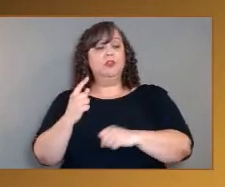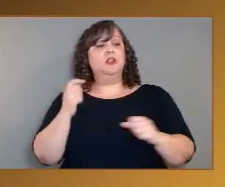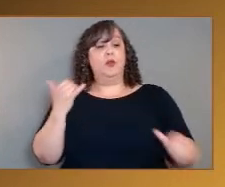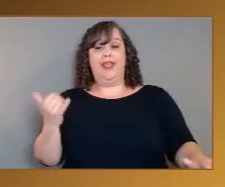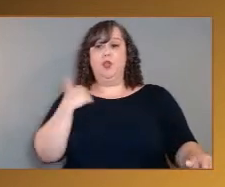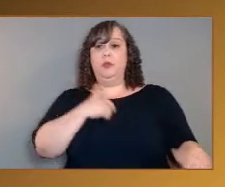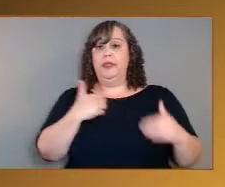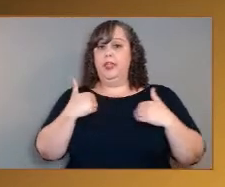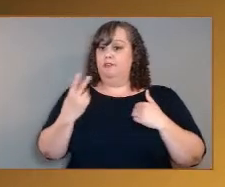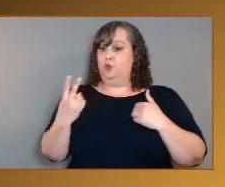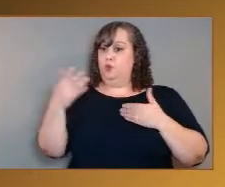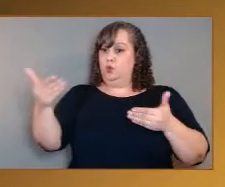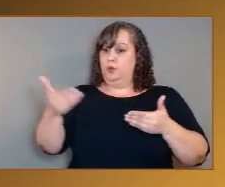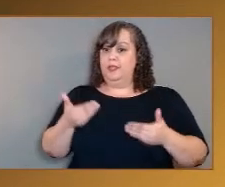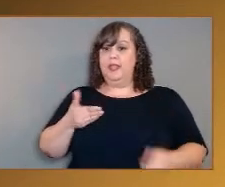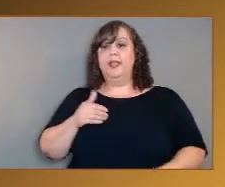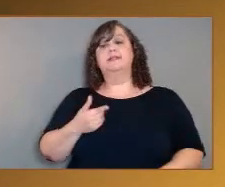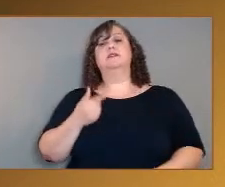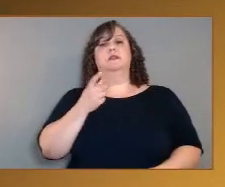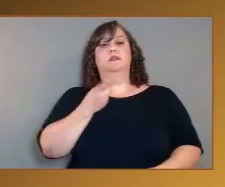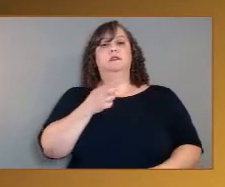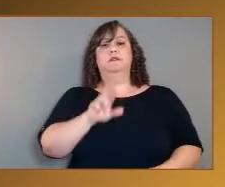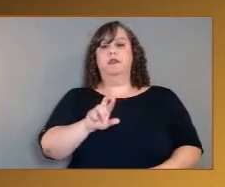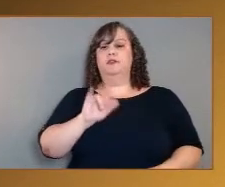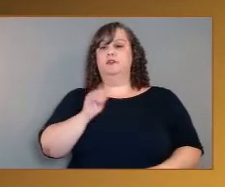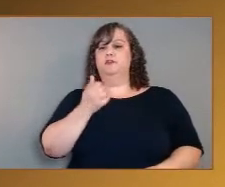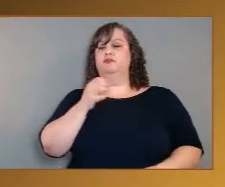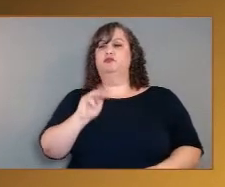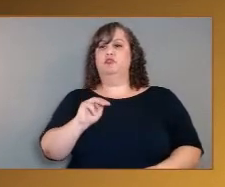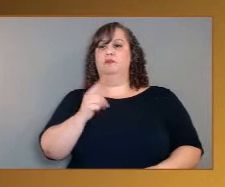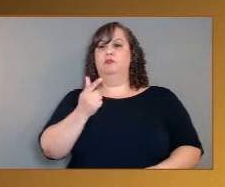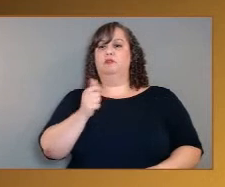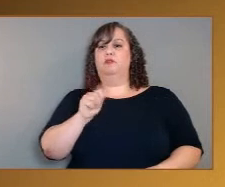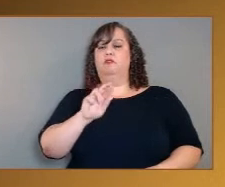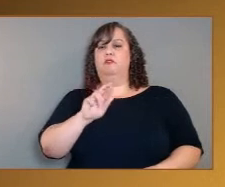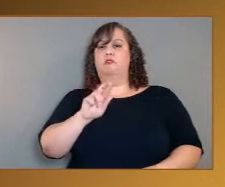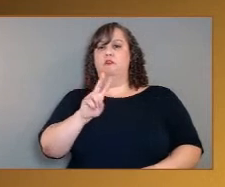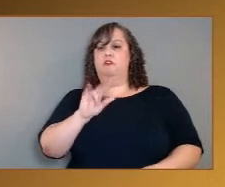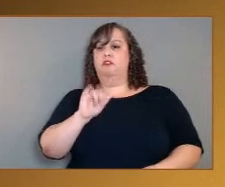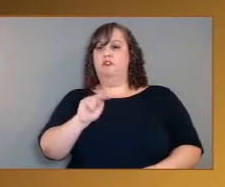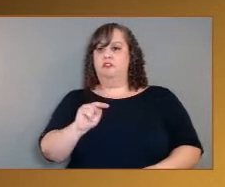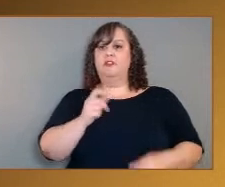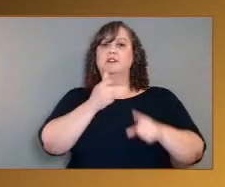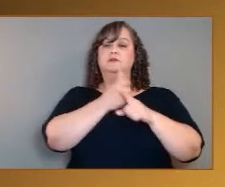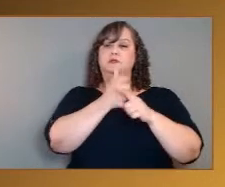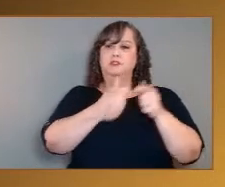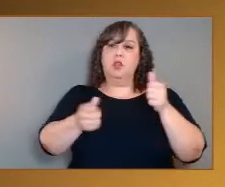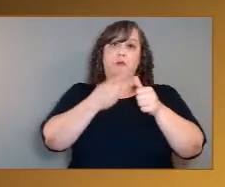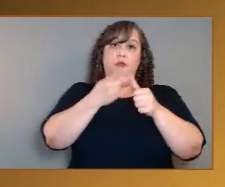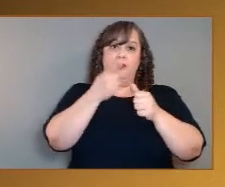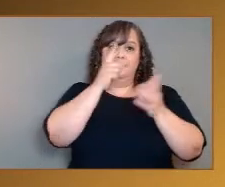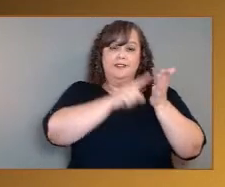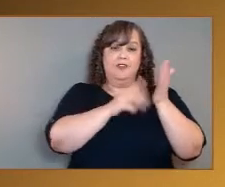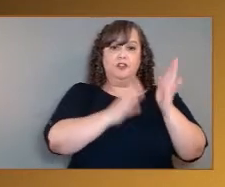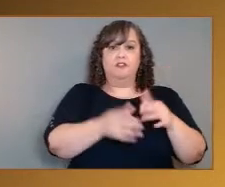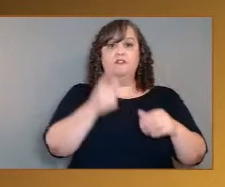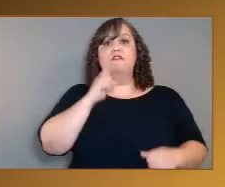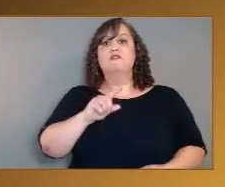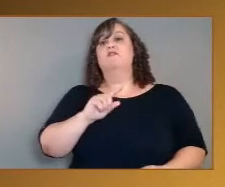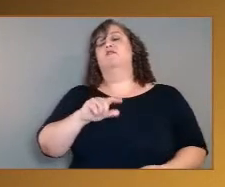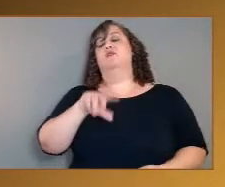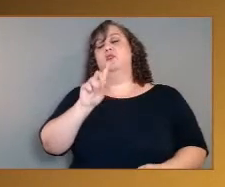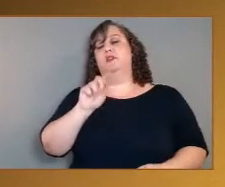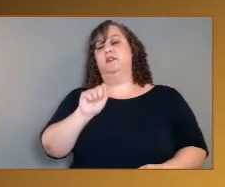the Principal Investigator for the Da Vinci Plus Mission, and Dr. Sue Smrancar, the Principal Investigator for the Veritas Mission.